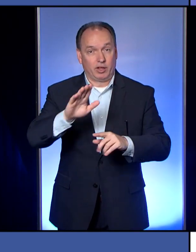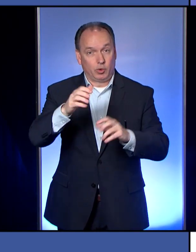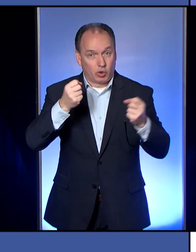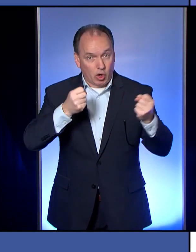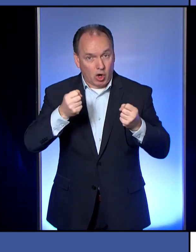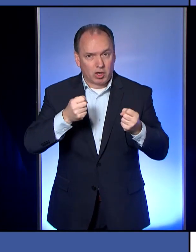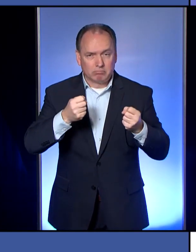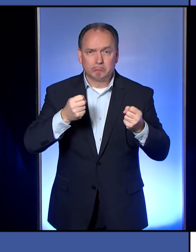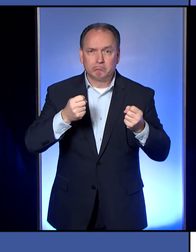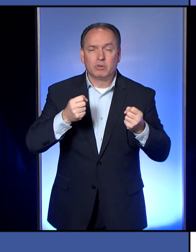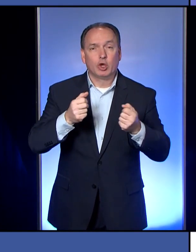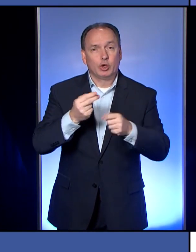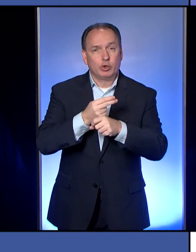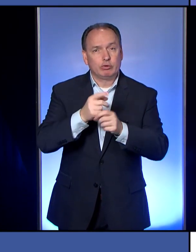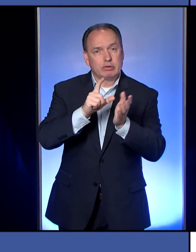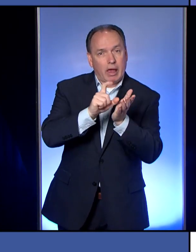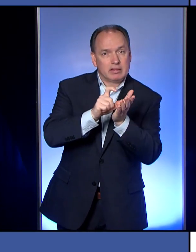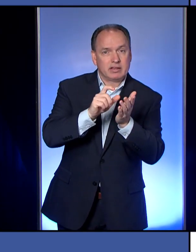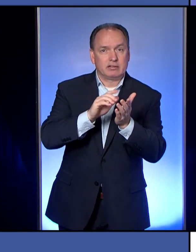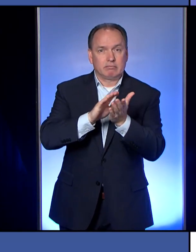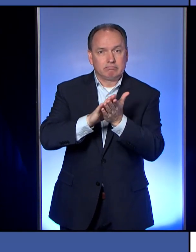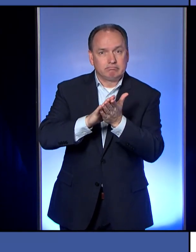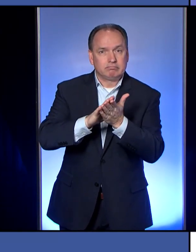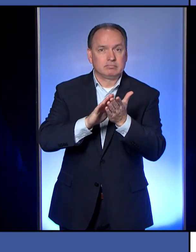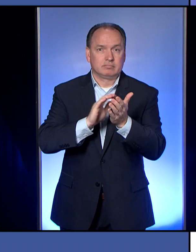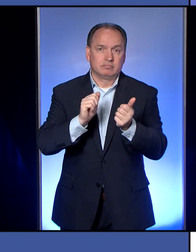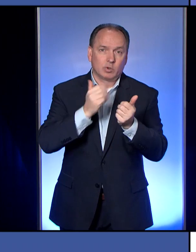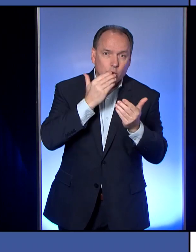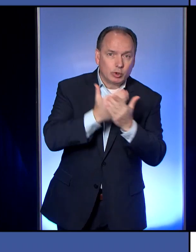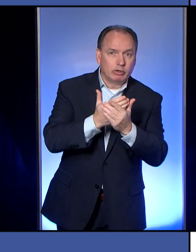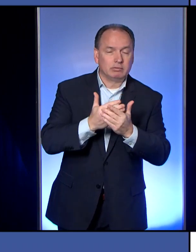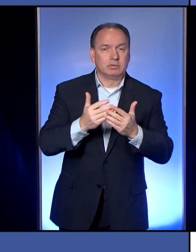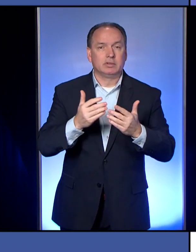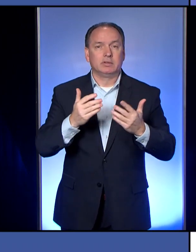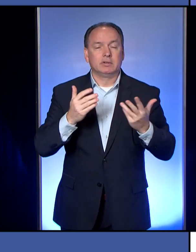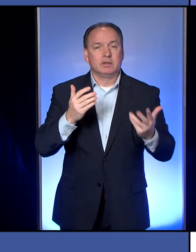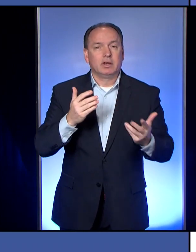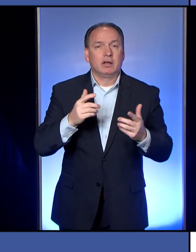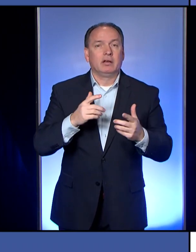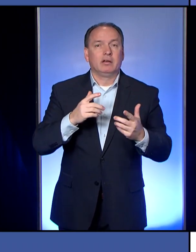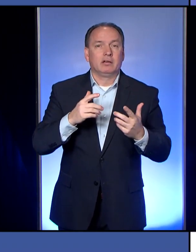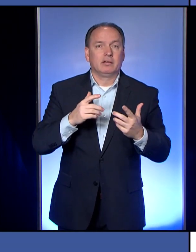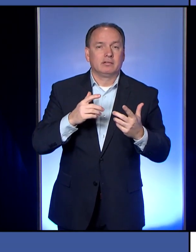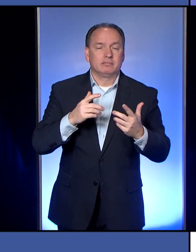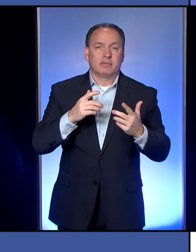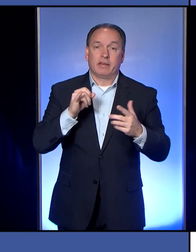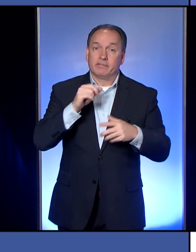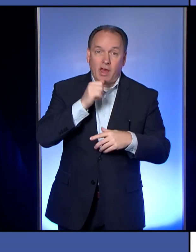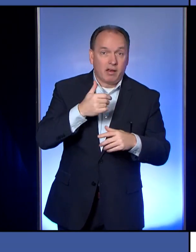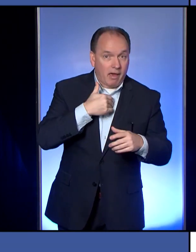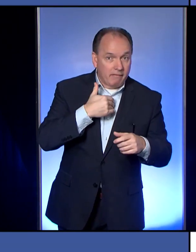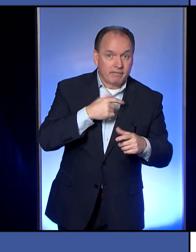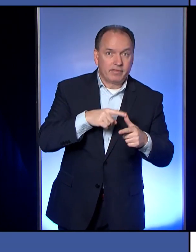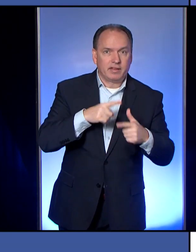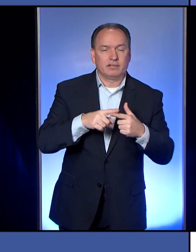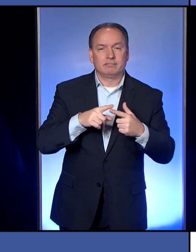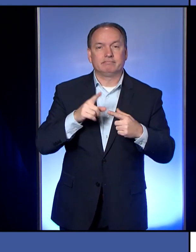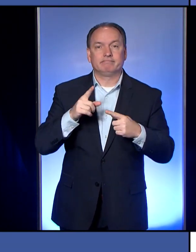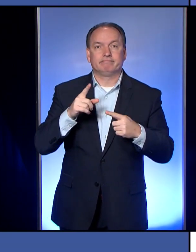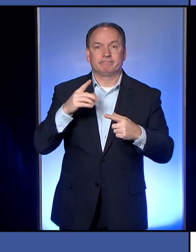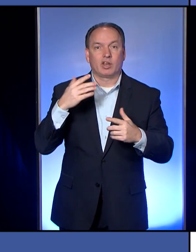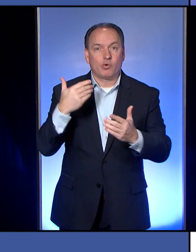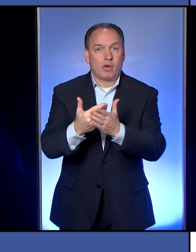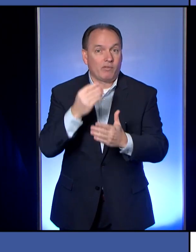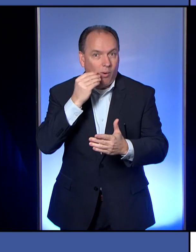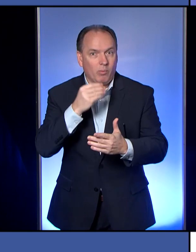use your hand sanitizer if you have some, and I hope you all do. Um, and, uh, if not, you know, go to a place, go home